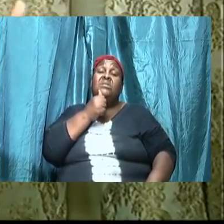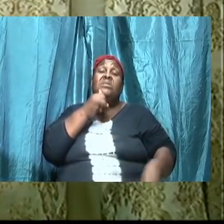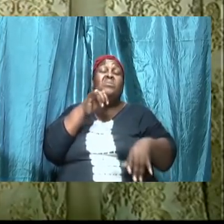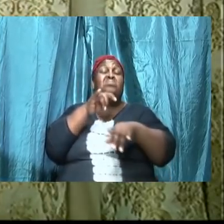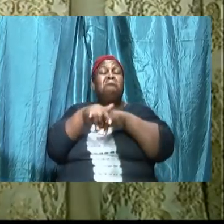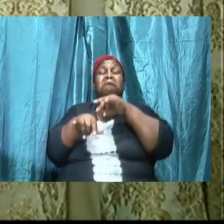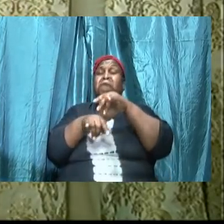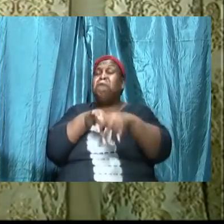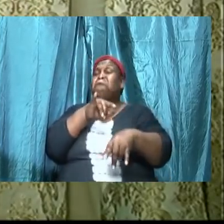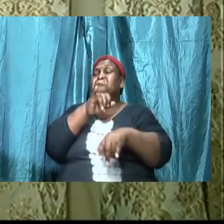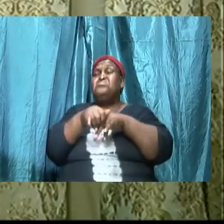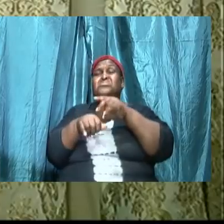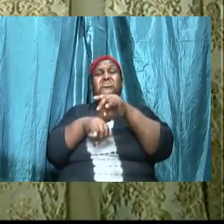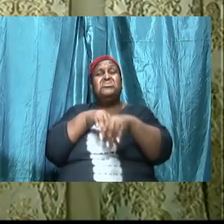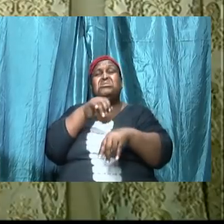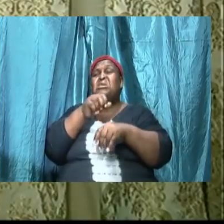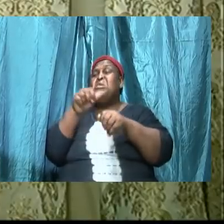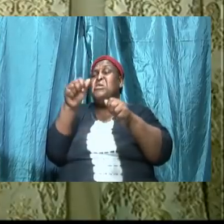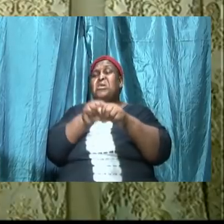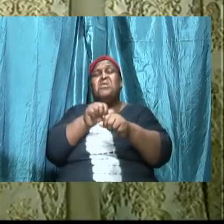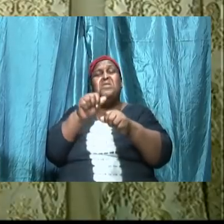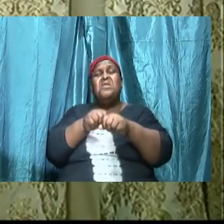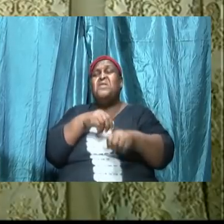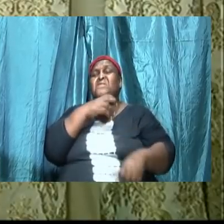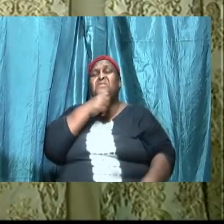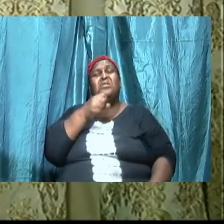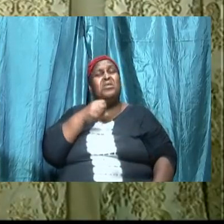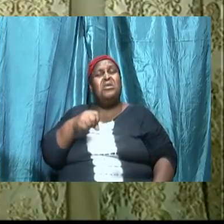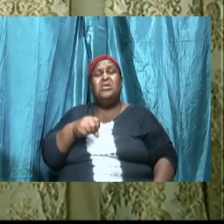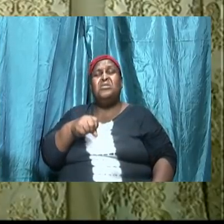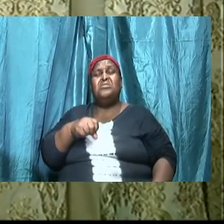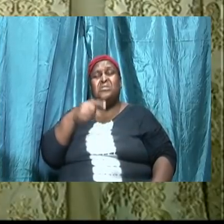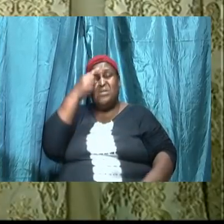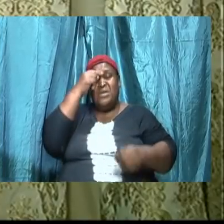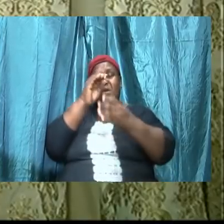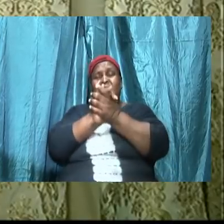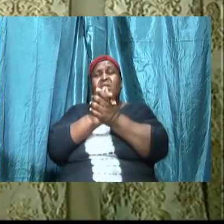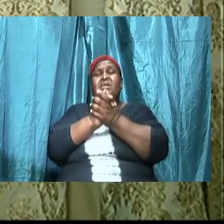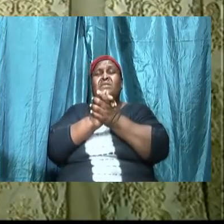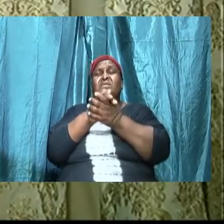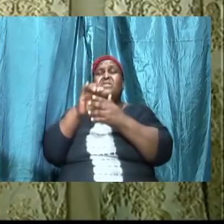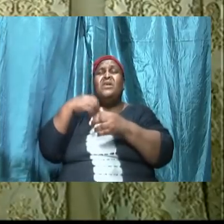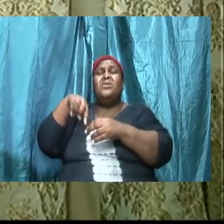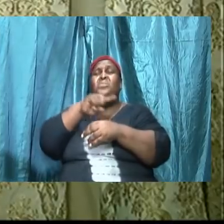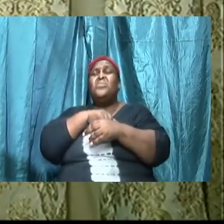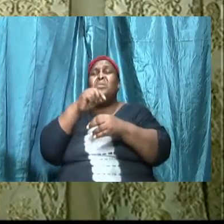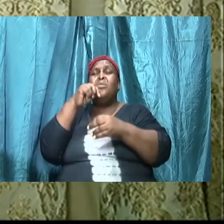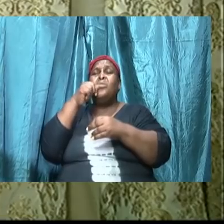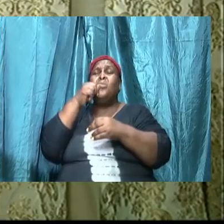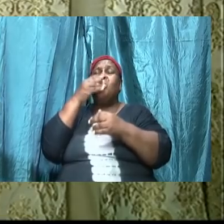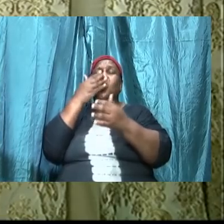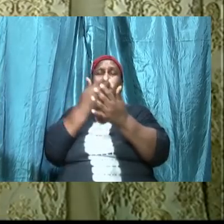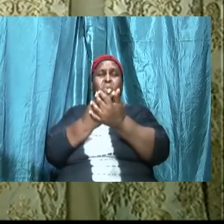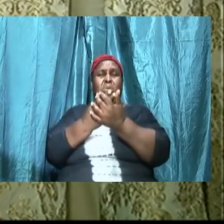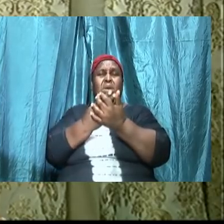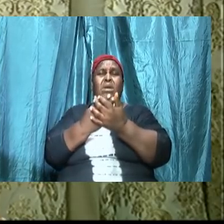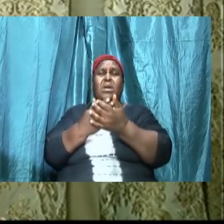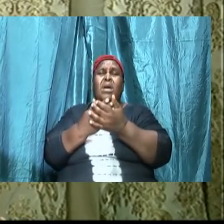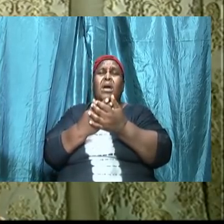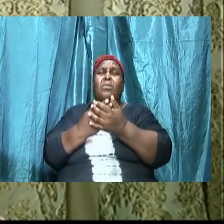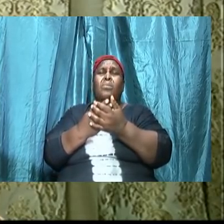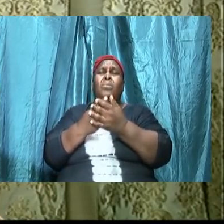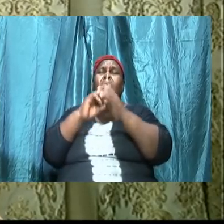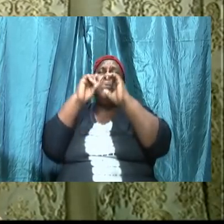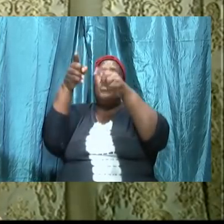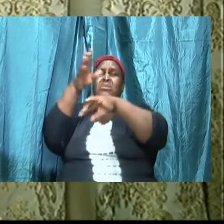across the spectrum into believing that we are good and we are able to we are going to make